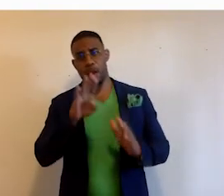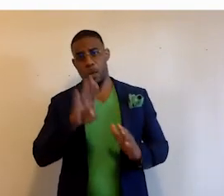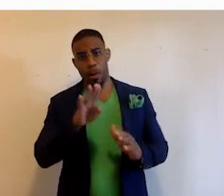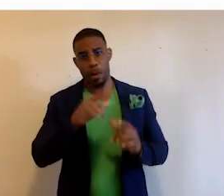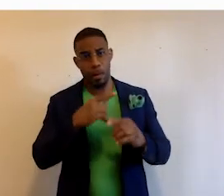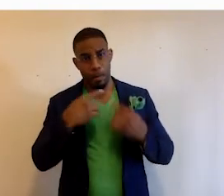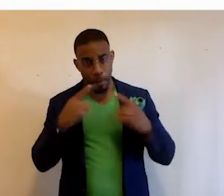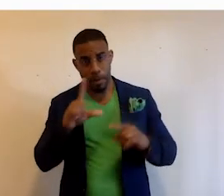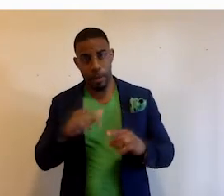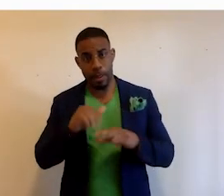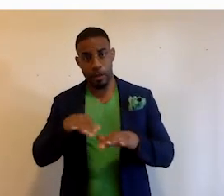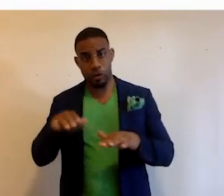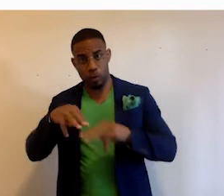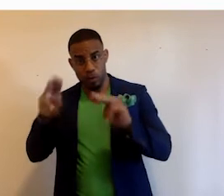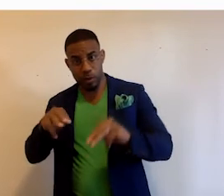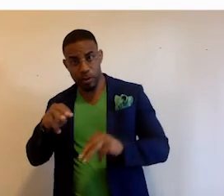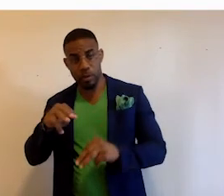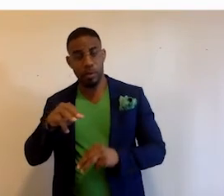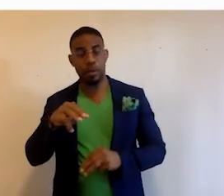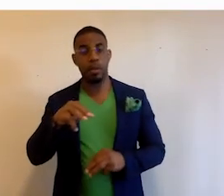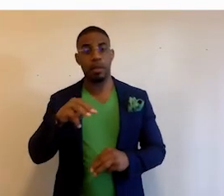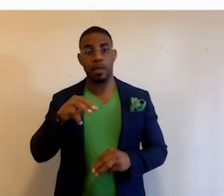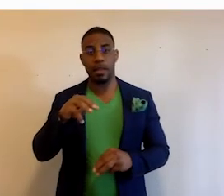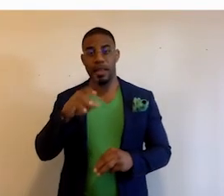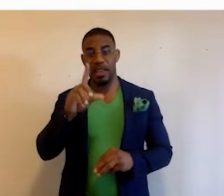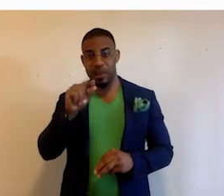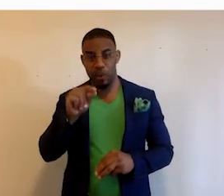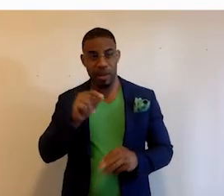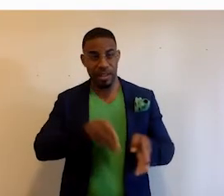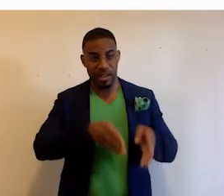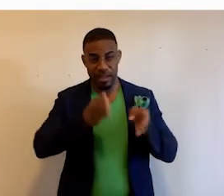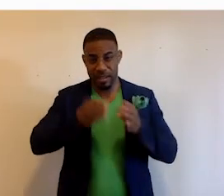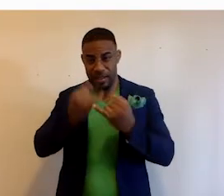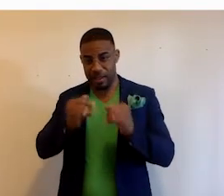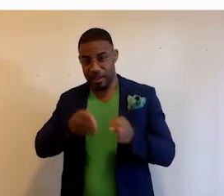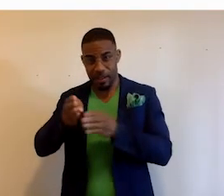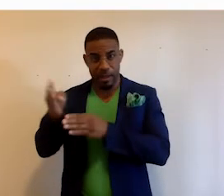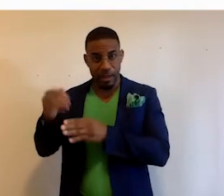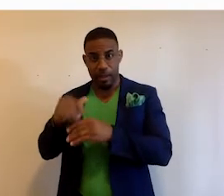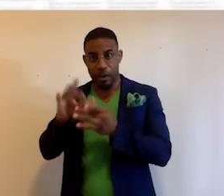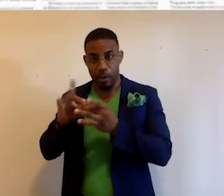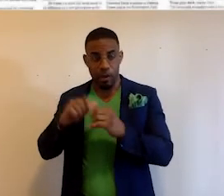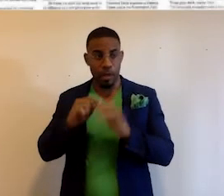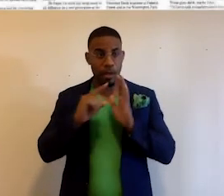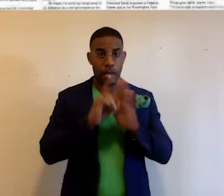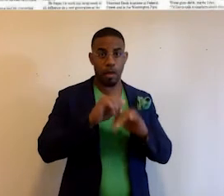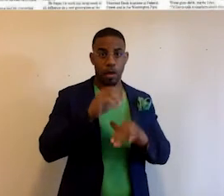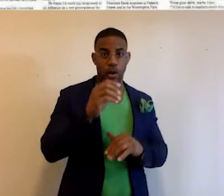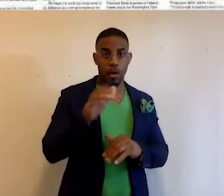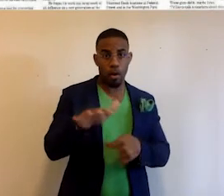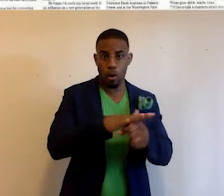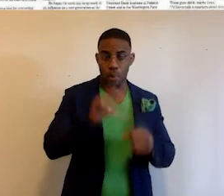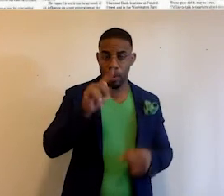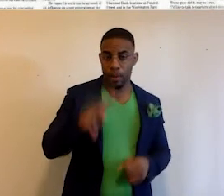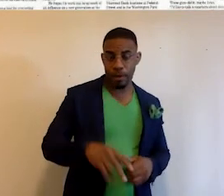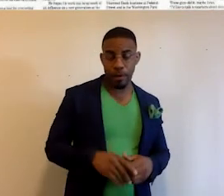Library and the Children's Museum on touch screen kiosks. It was in the news and demonstrated on local television,